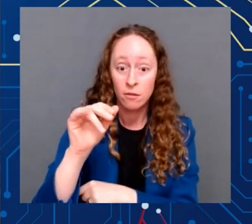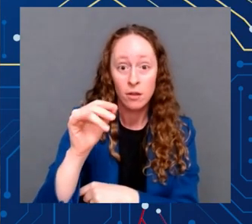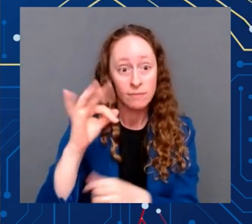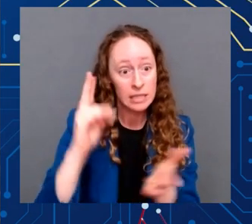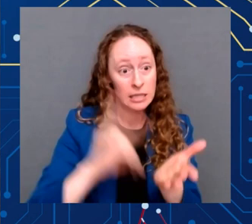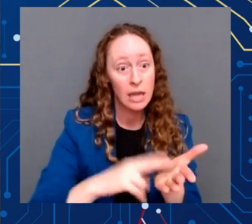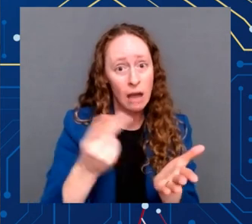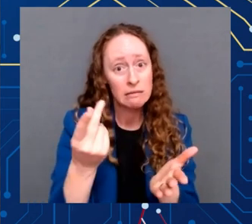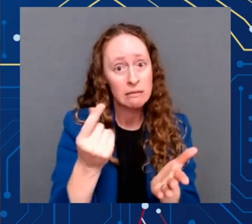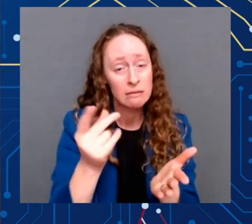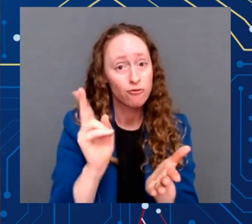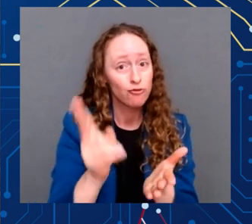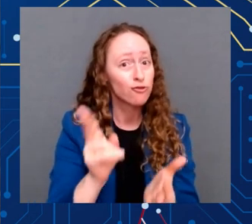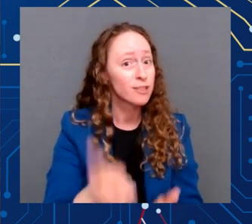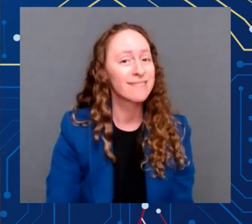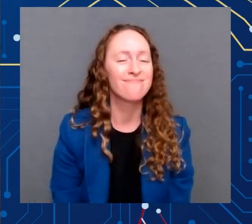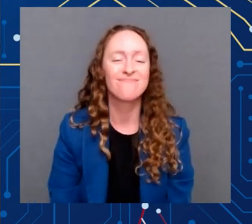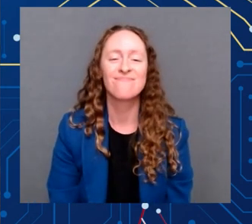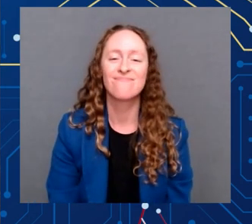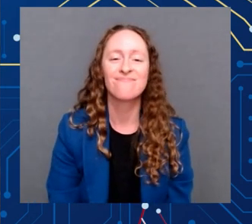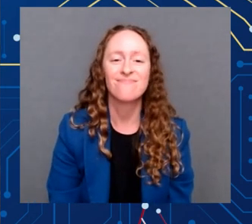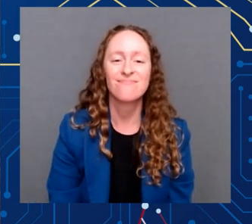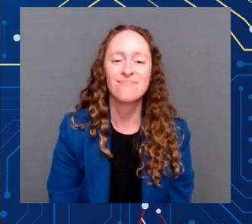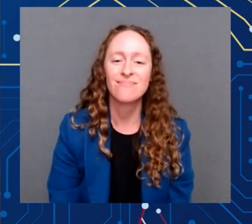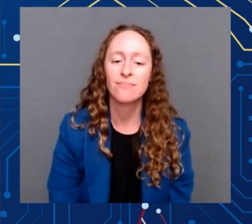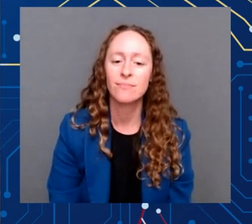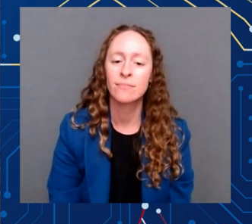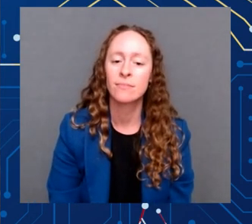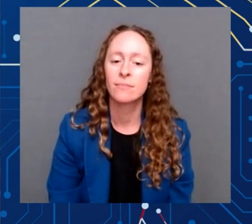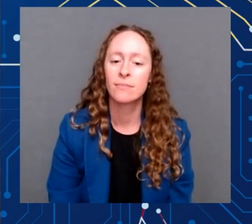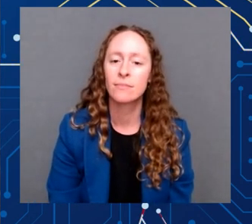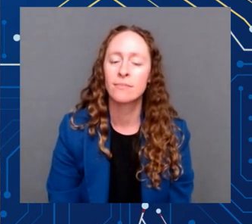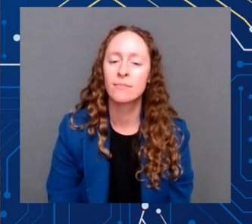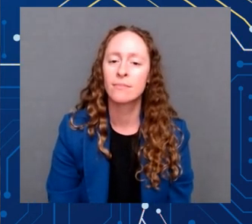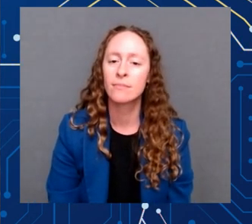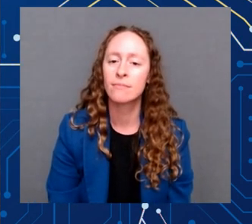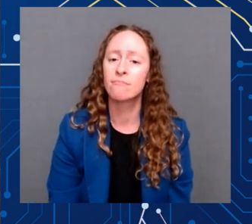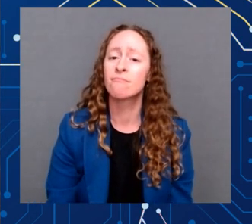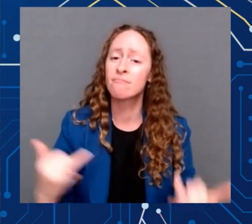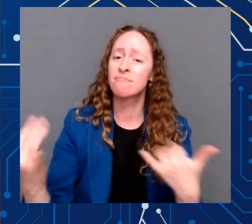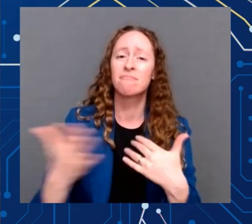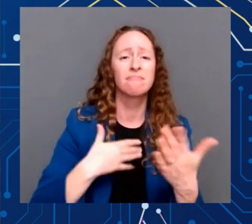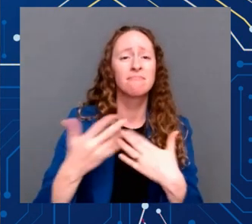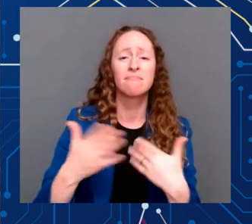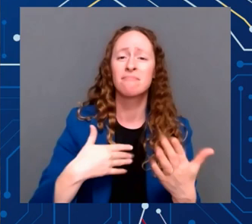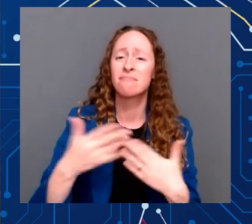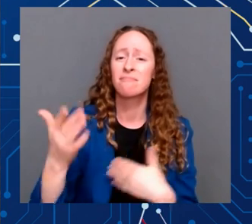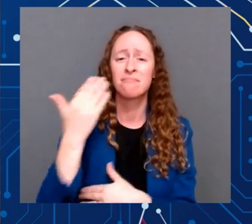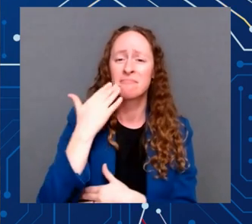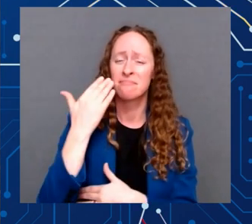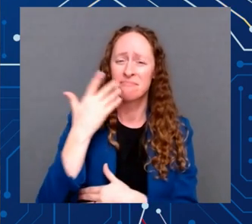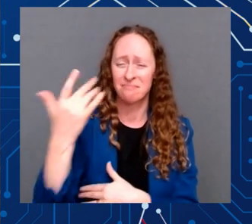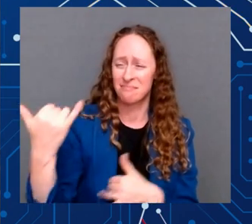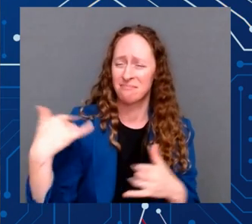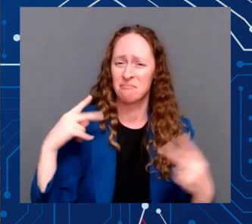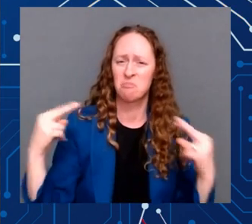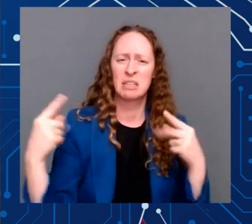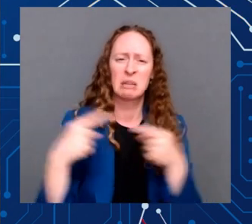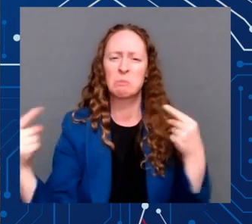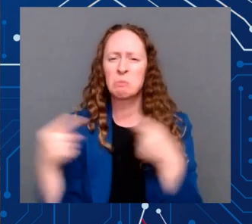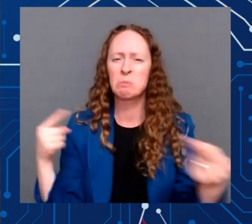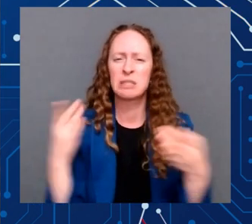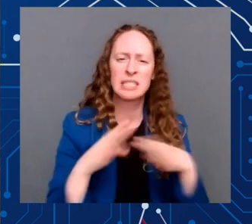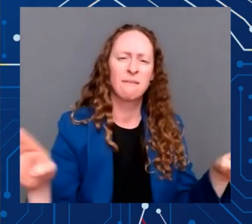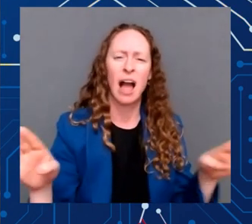And for all the division in our country, we're showing ourselves in the world that we can take on the biggest challenges. We can take on the special interests. And that